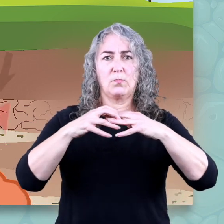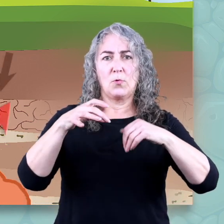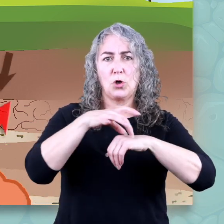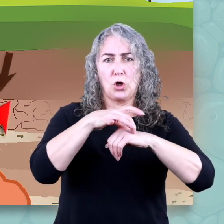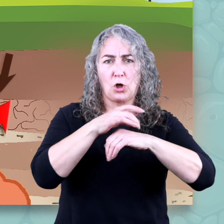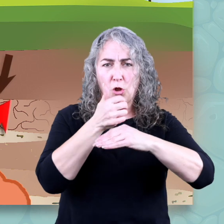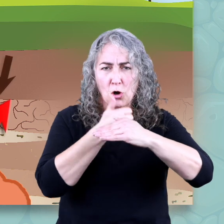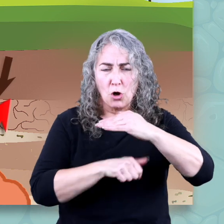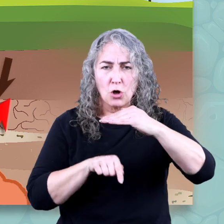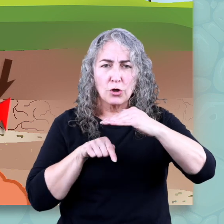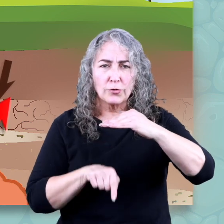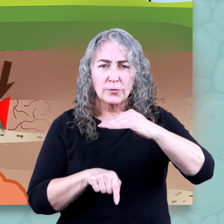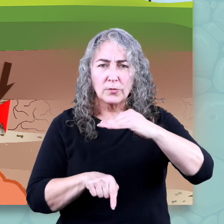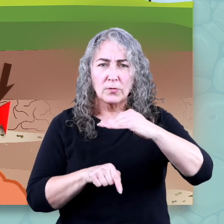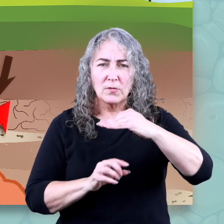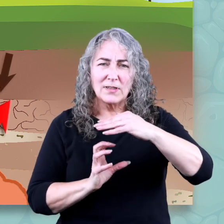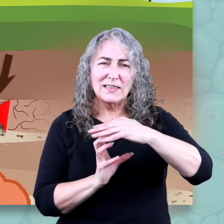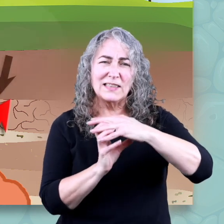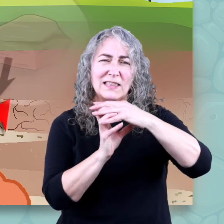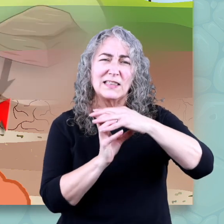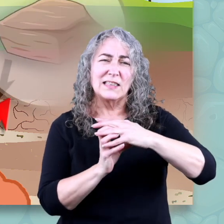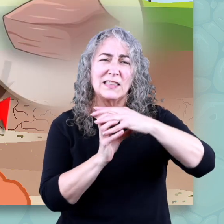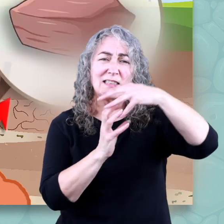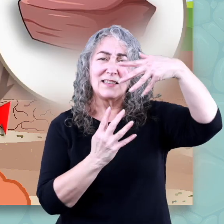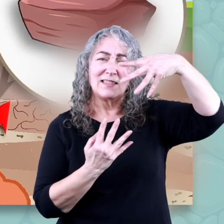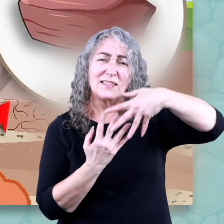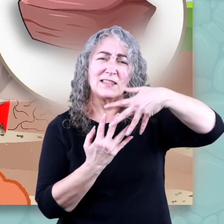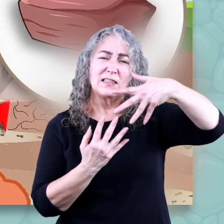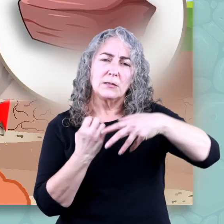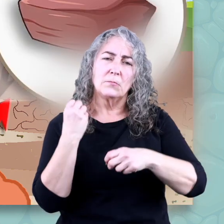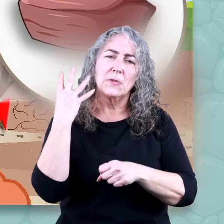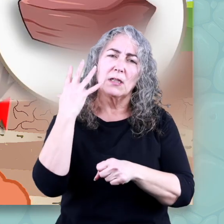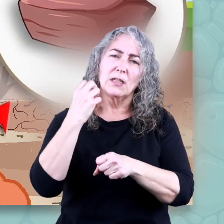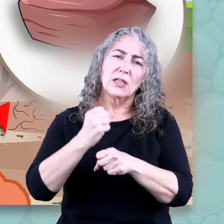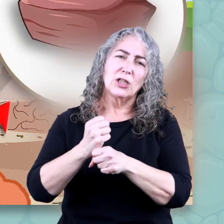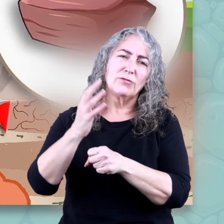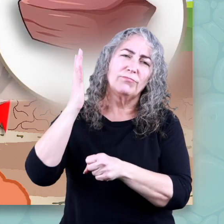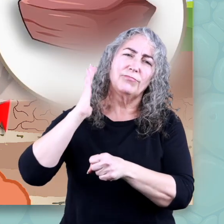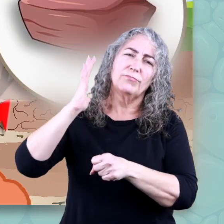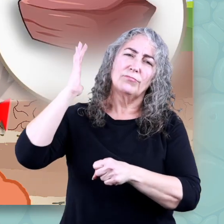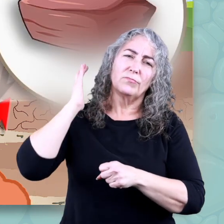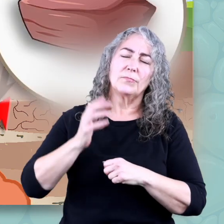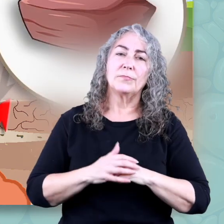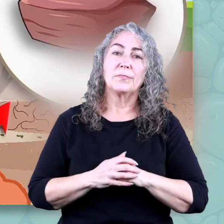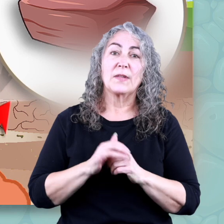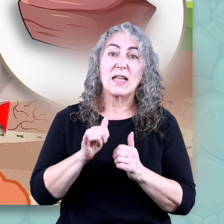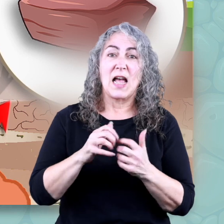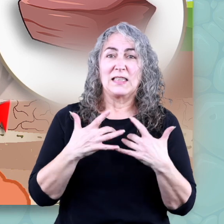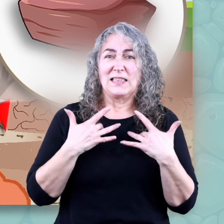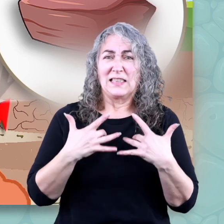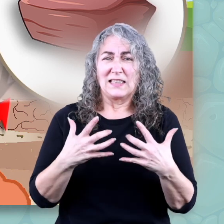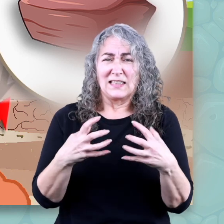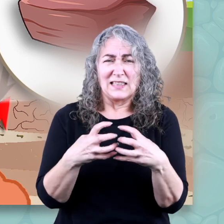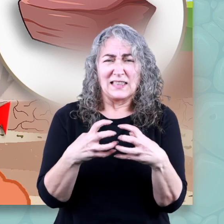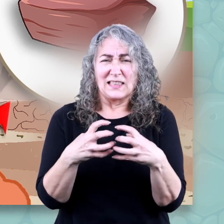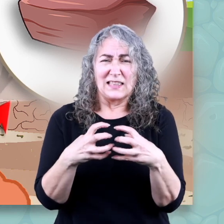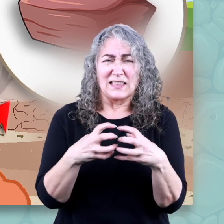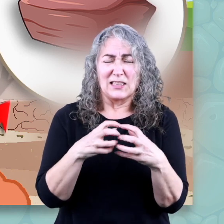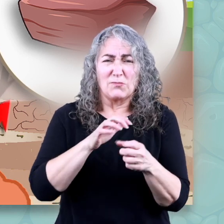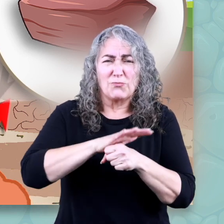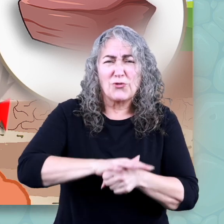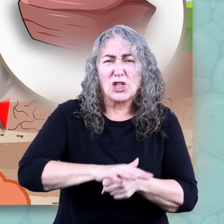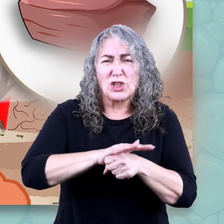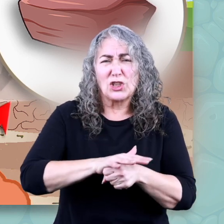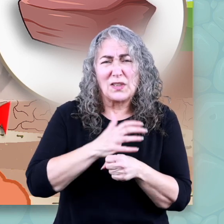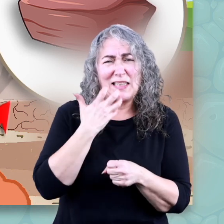under the surface of the Earth. It takes millions of years, as well as intense